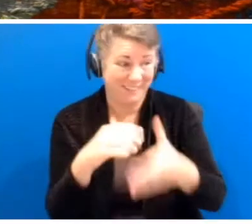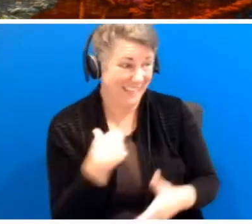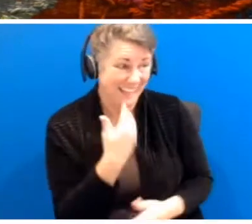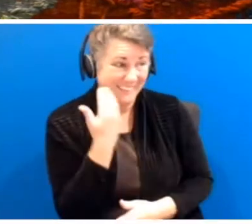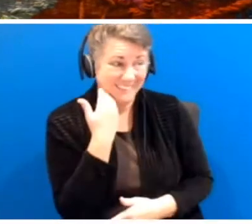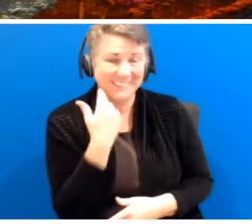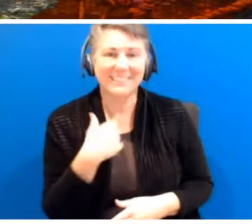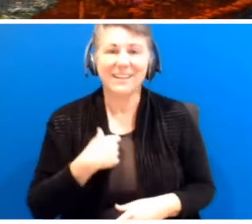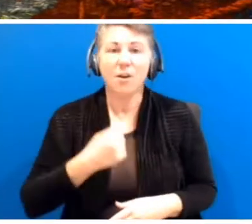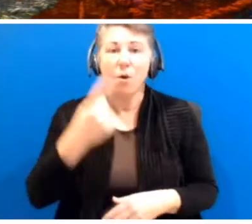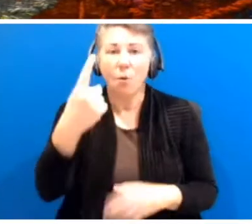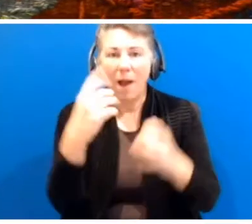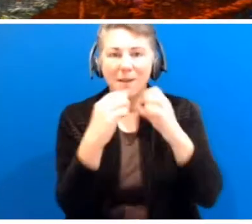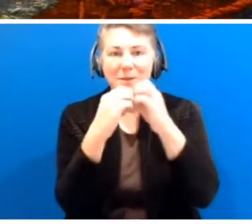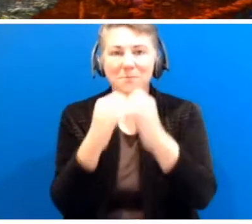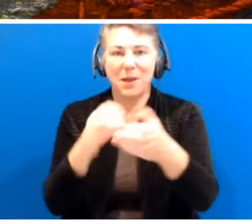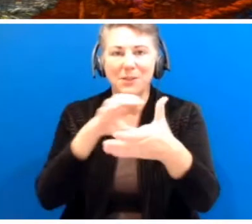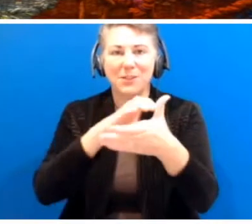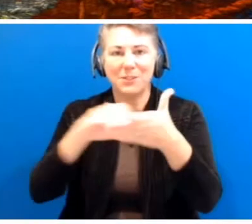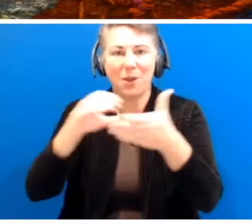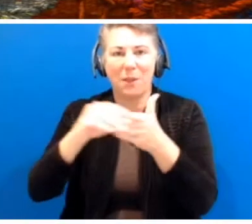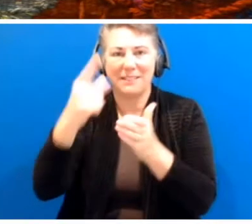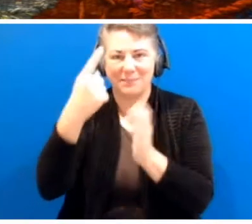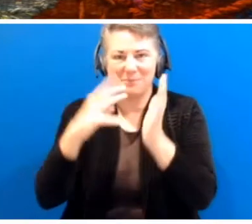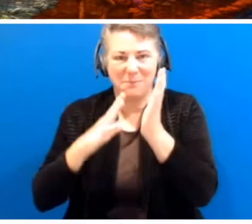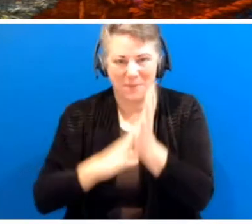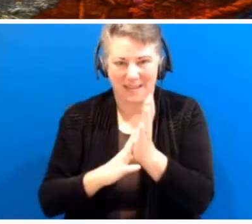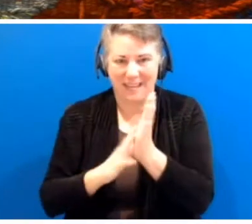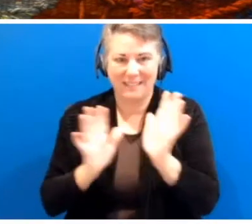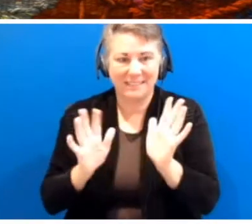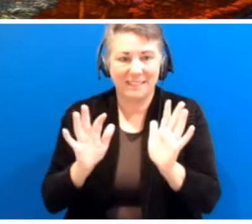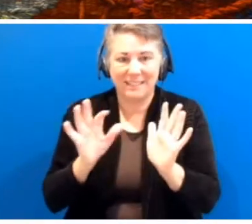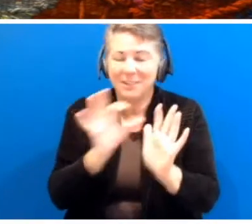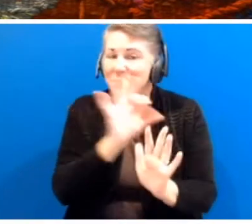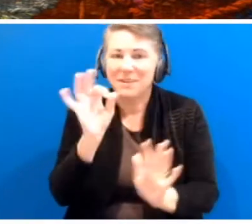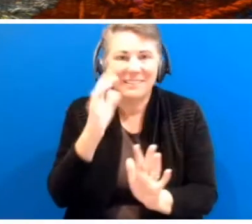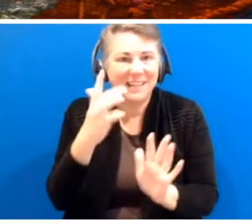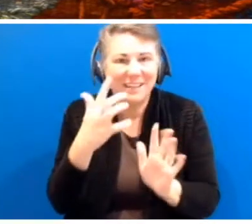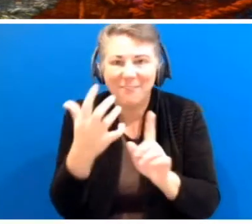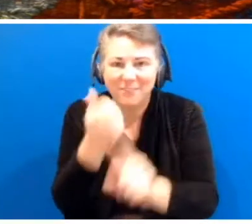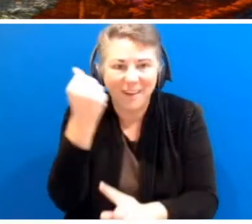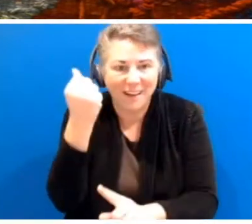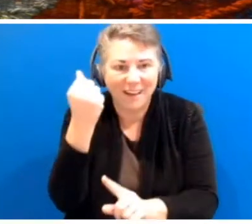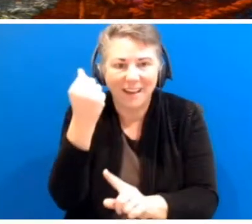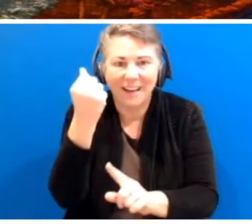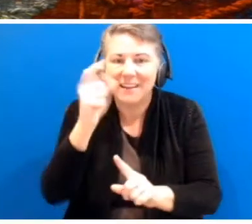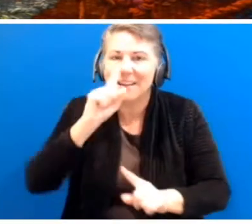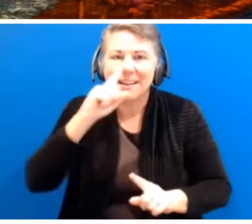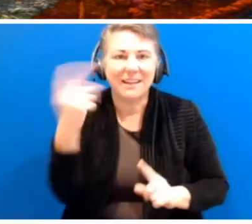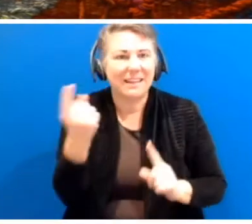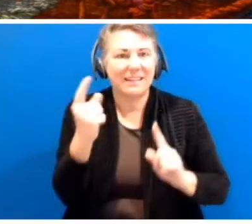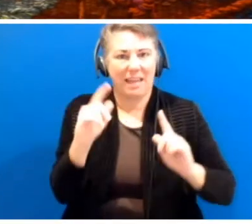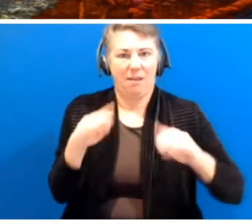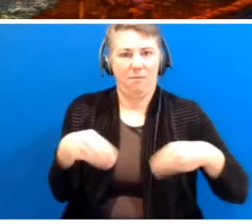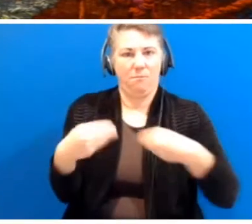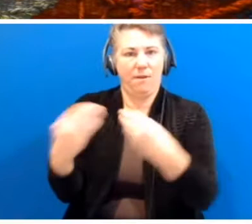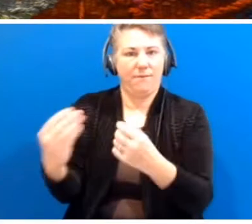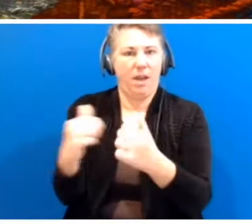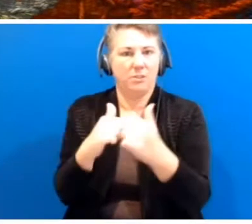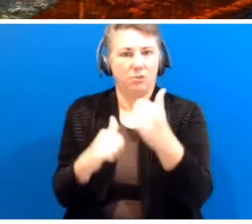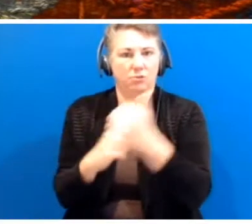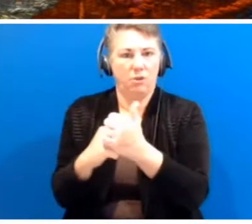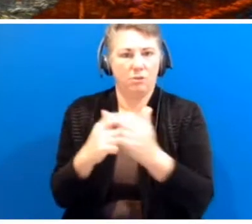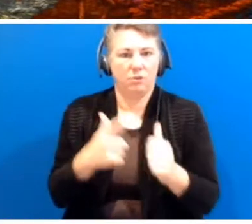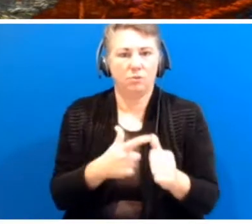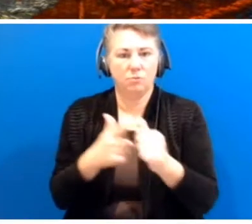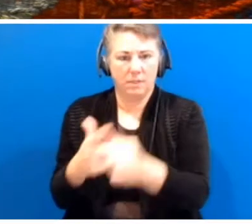a minute every time you were on the floor as a legislative assembly. We did not fight the ability to provide a structural response to the campaign that you've been waging